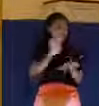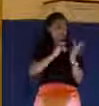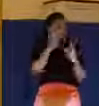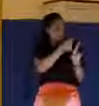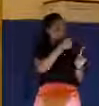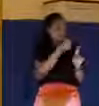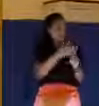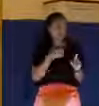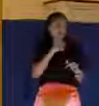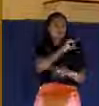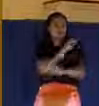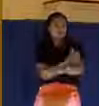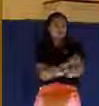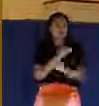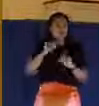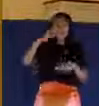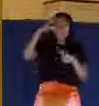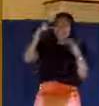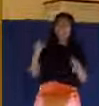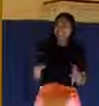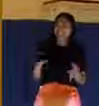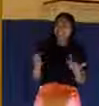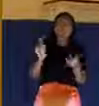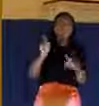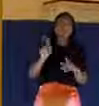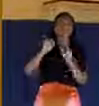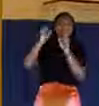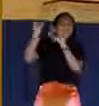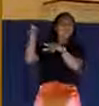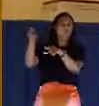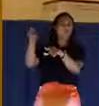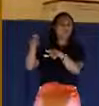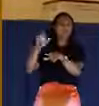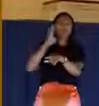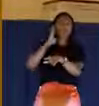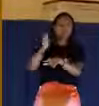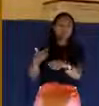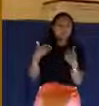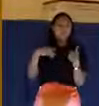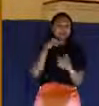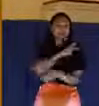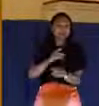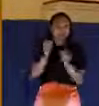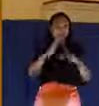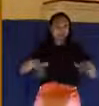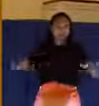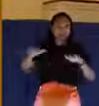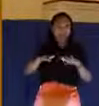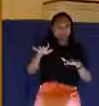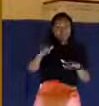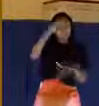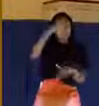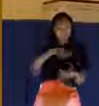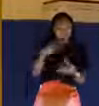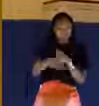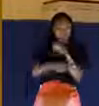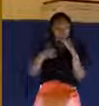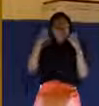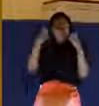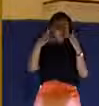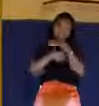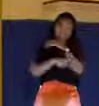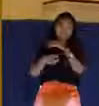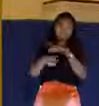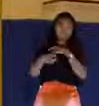determine his eternal destiny will come into his kingdom. That's real faith. Faith doesn't say if, it says